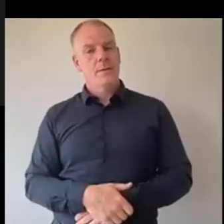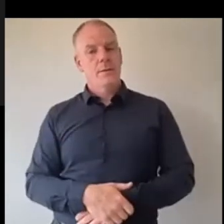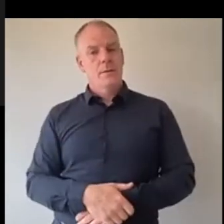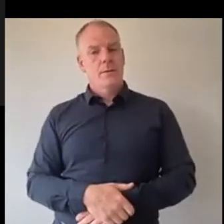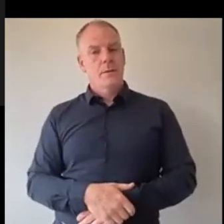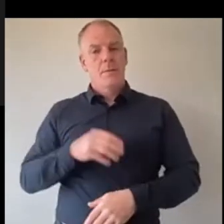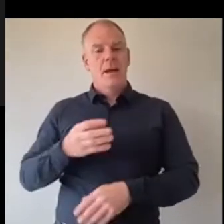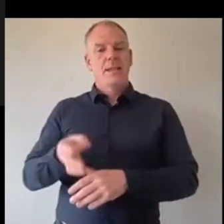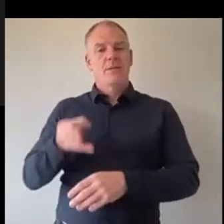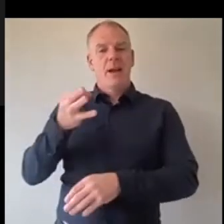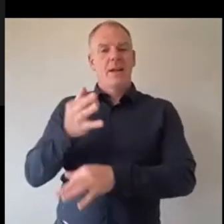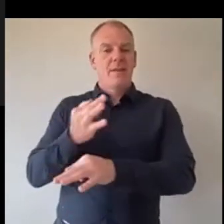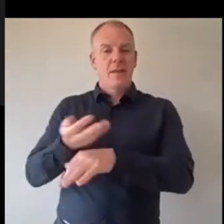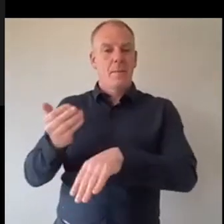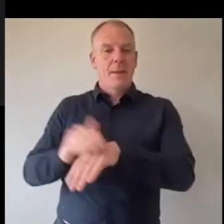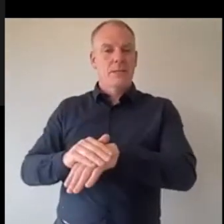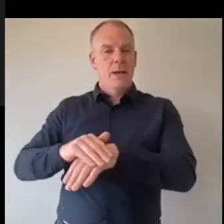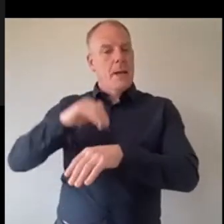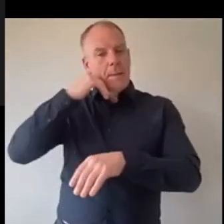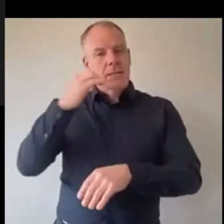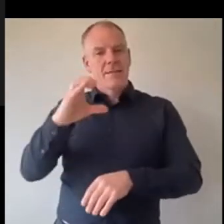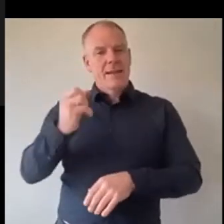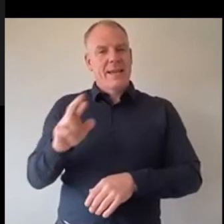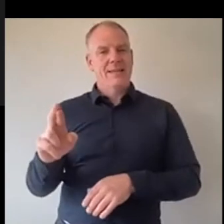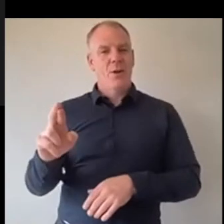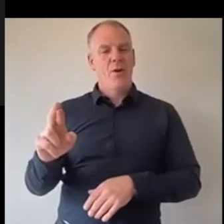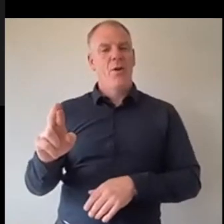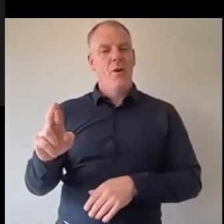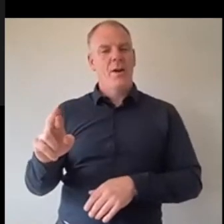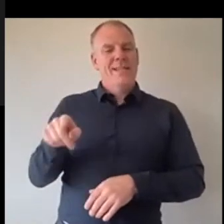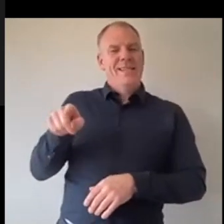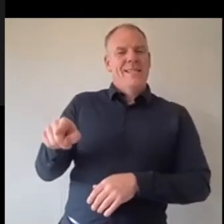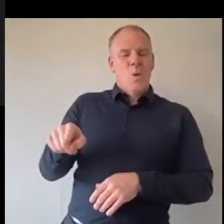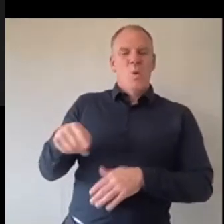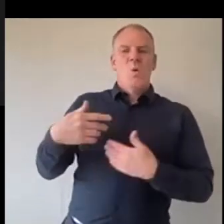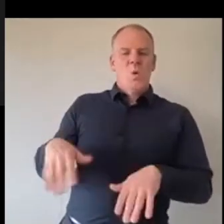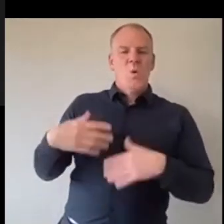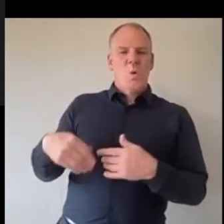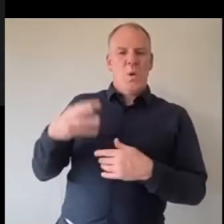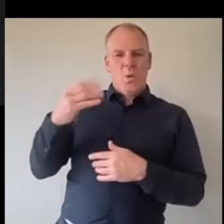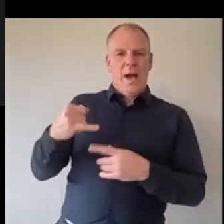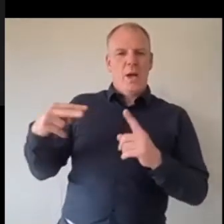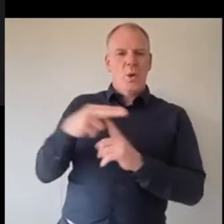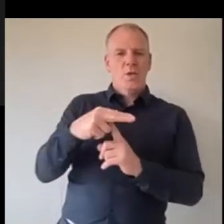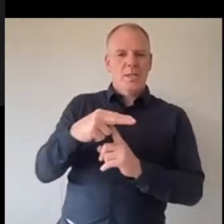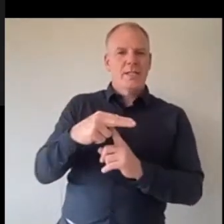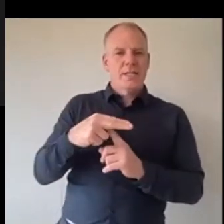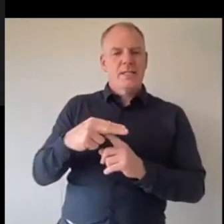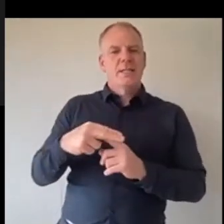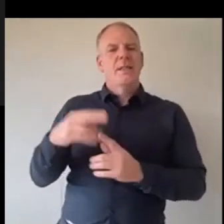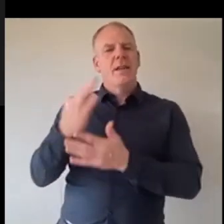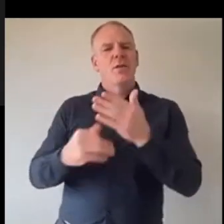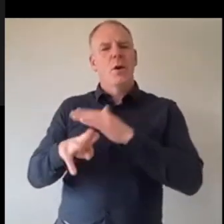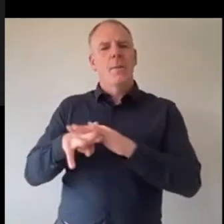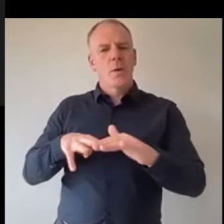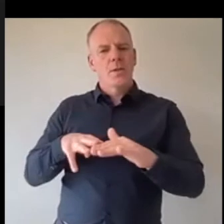well my granddad passed from cancer a few years ago so that was like a reason behind it and then a couple months ago my auntie just said to me why